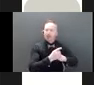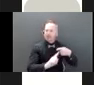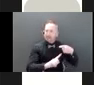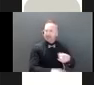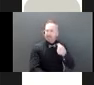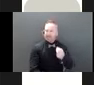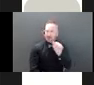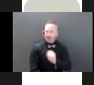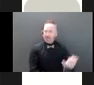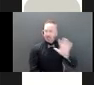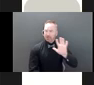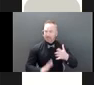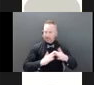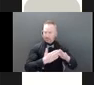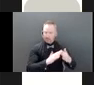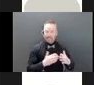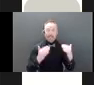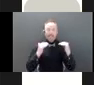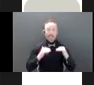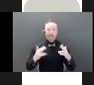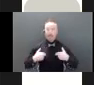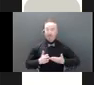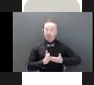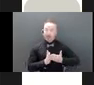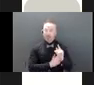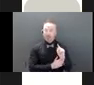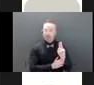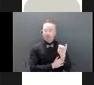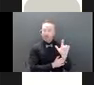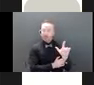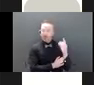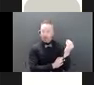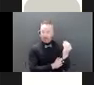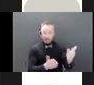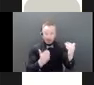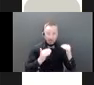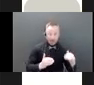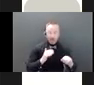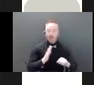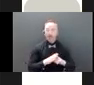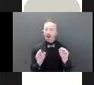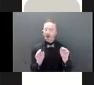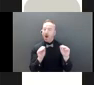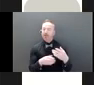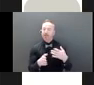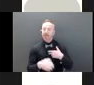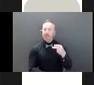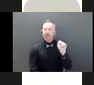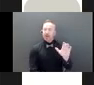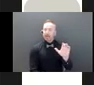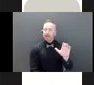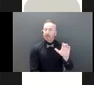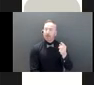In terms of human rights, there's a human rights tribunal, and then the Office of the Public Guardian Trustee. And if you go on our website, we've done many